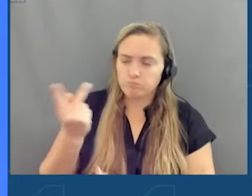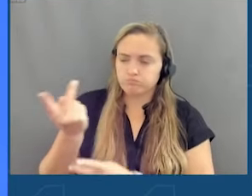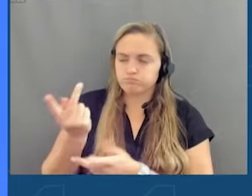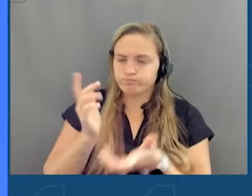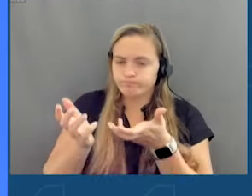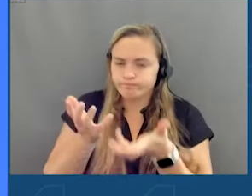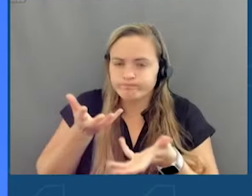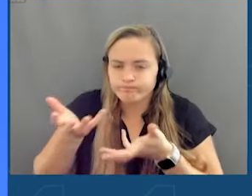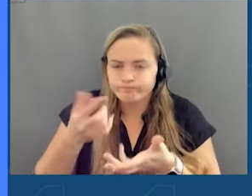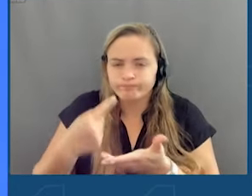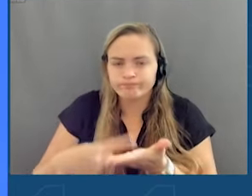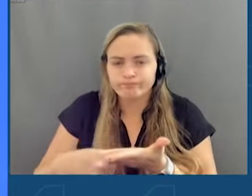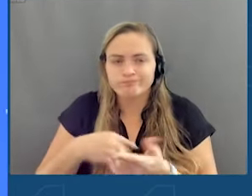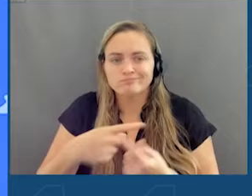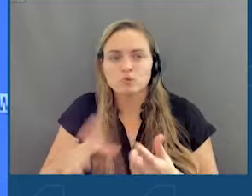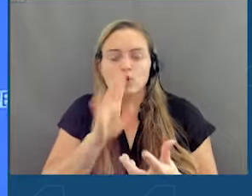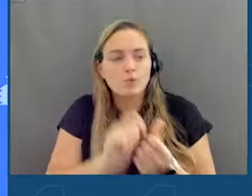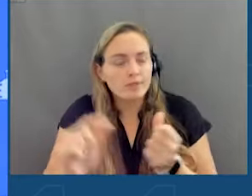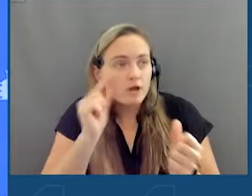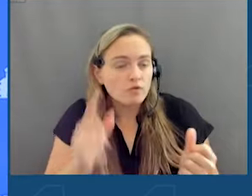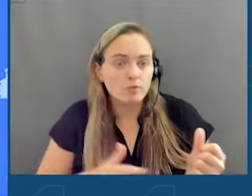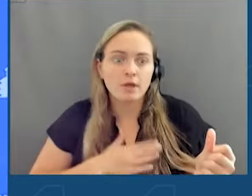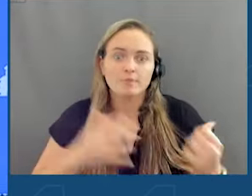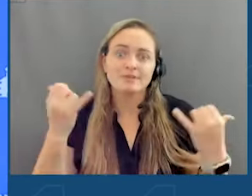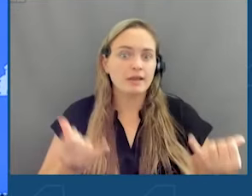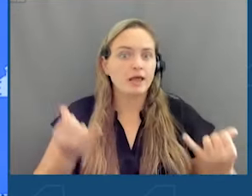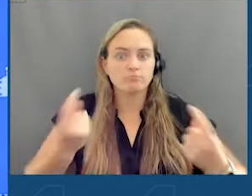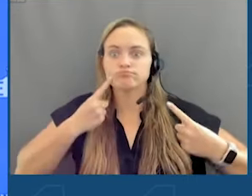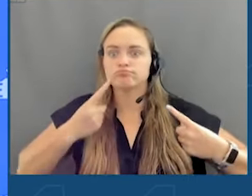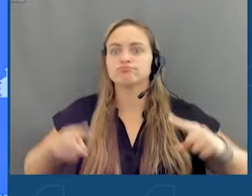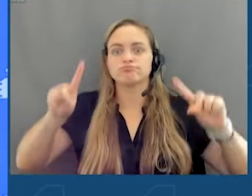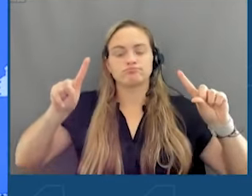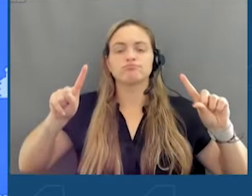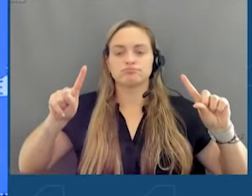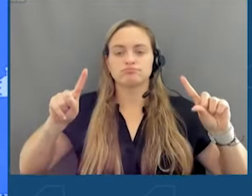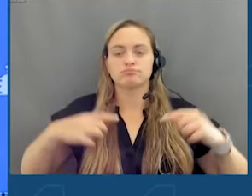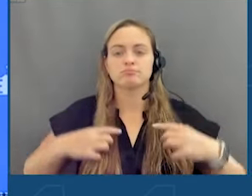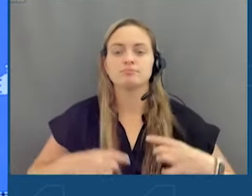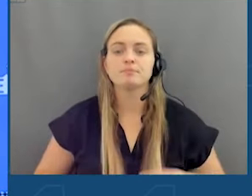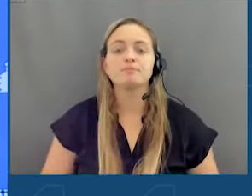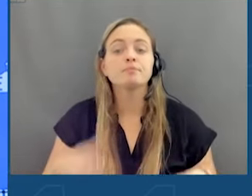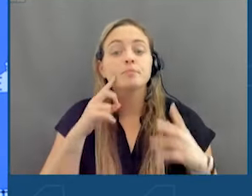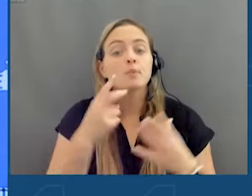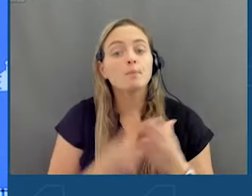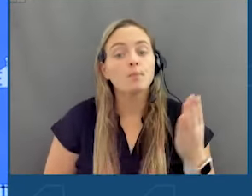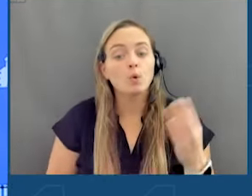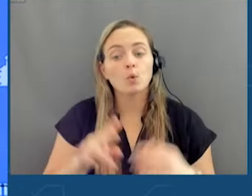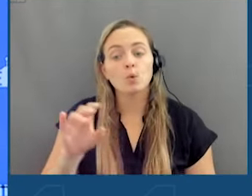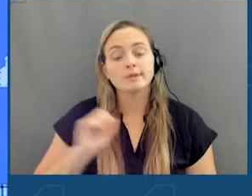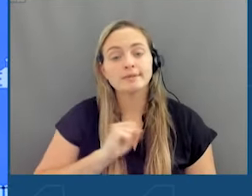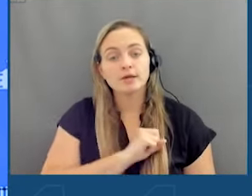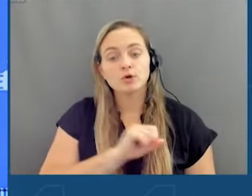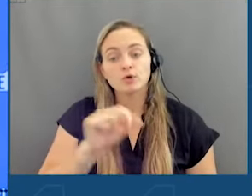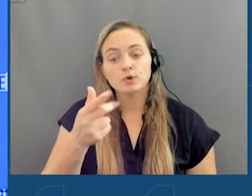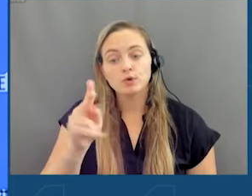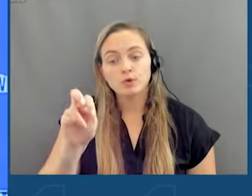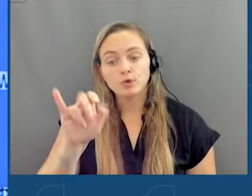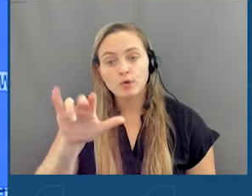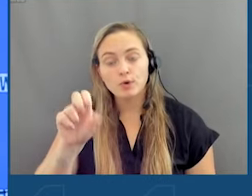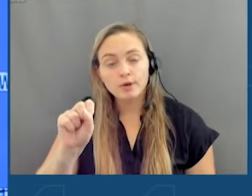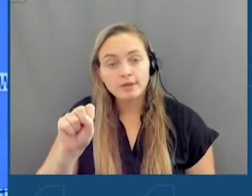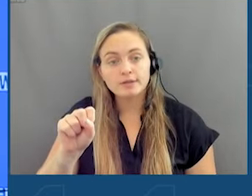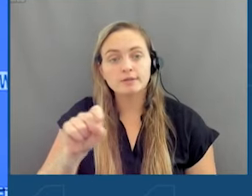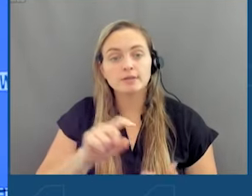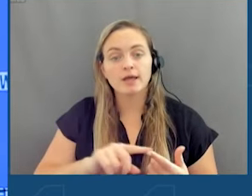I remember talking to the Governor about it, and I'm so happy today that we have both Senator Gernardus and Senator Neely